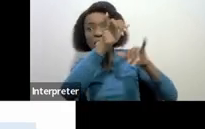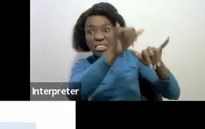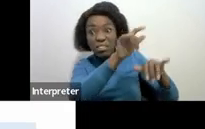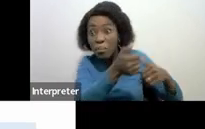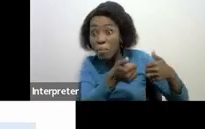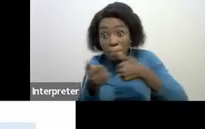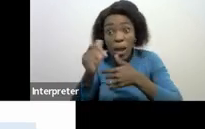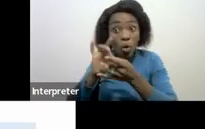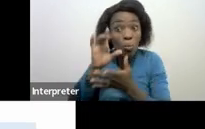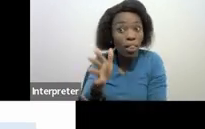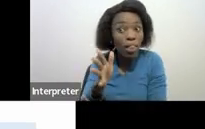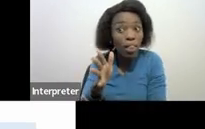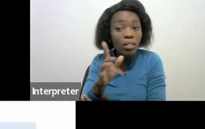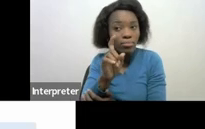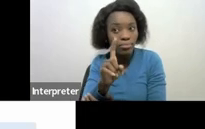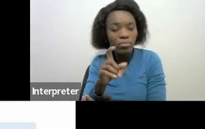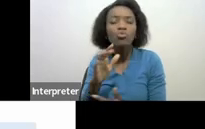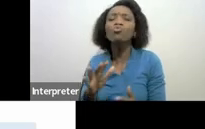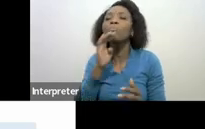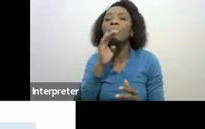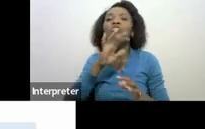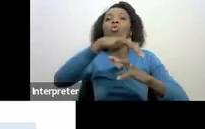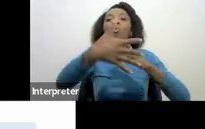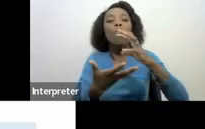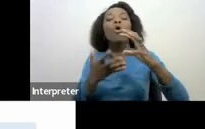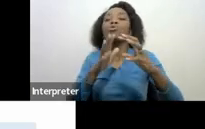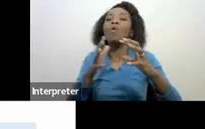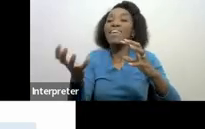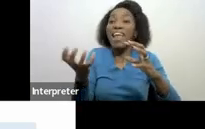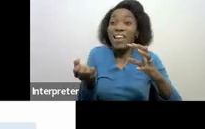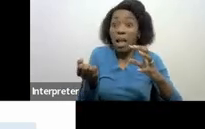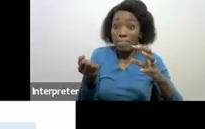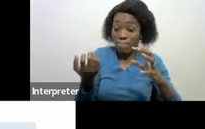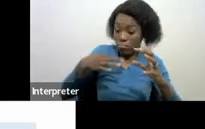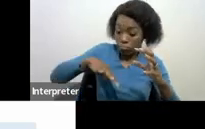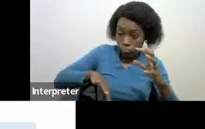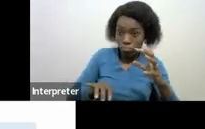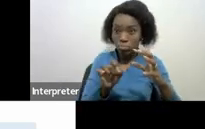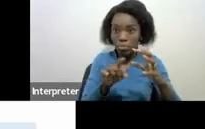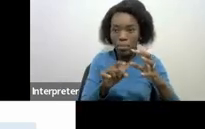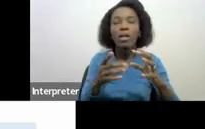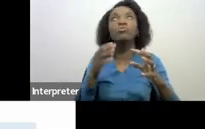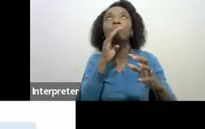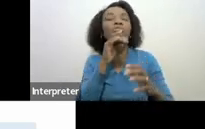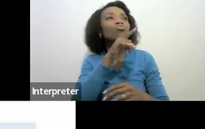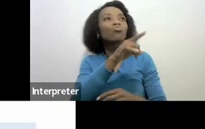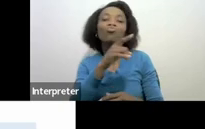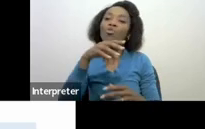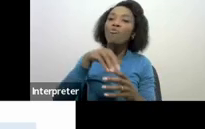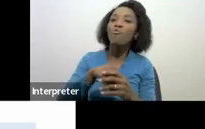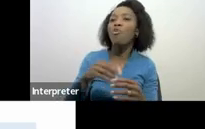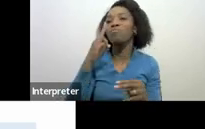income, we talk where probably being the entertainer, you receive a contract to say from maybe the local